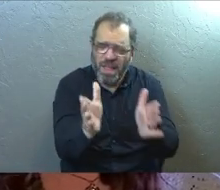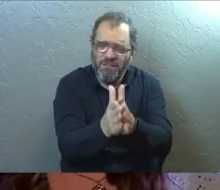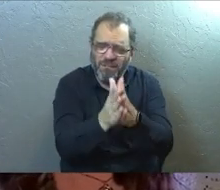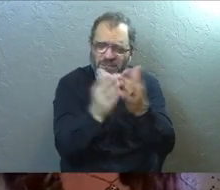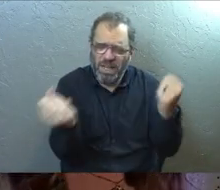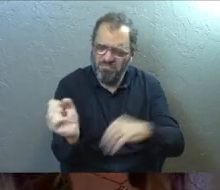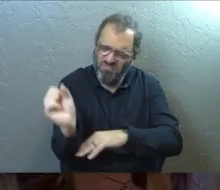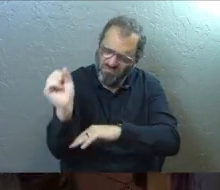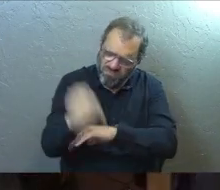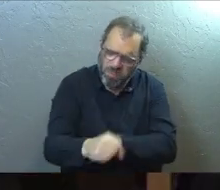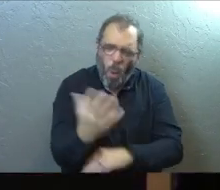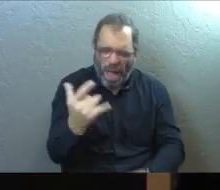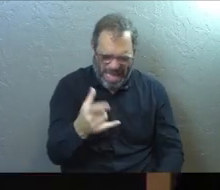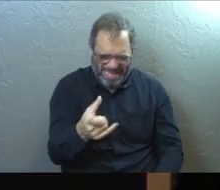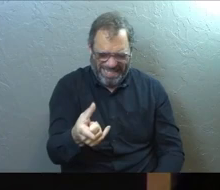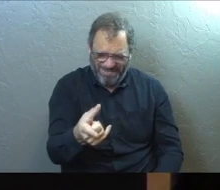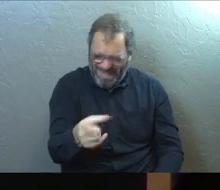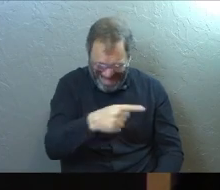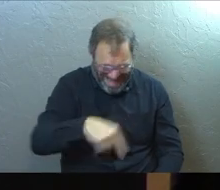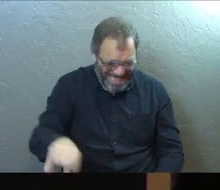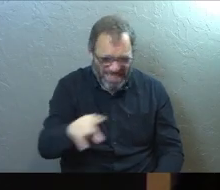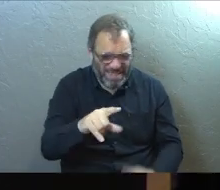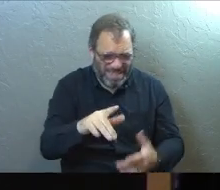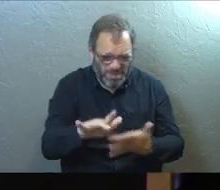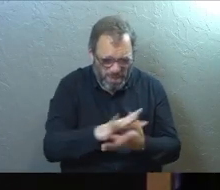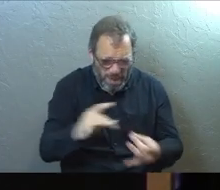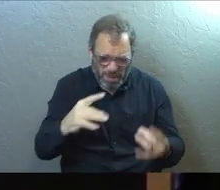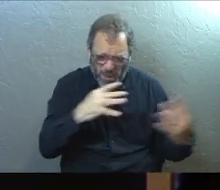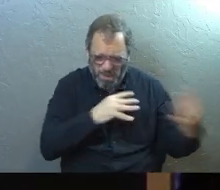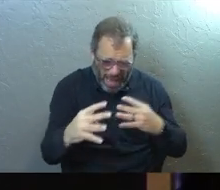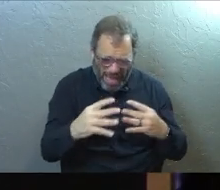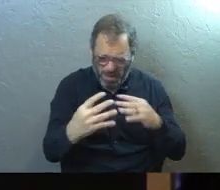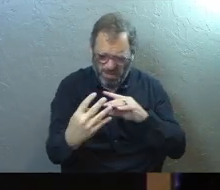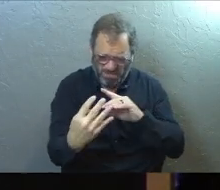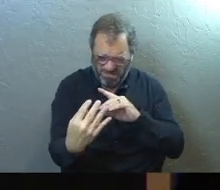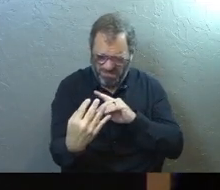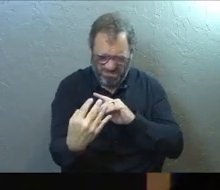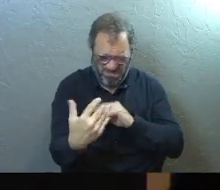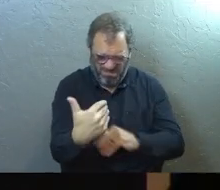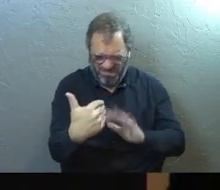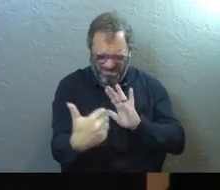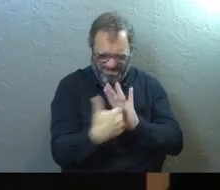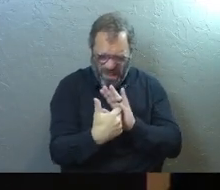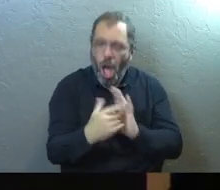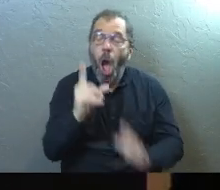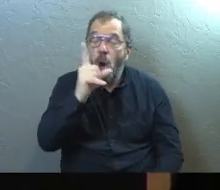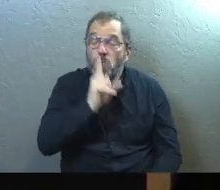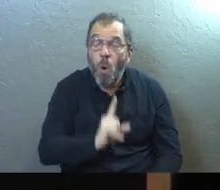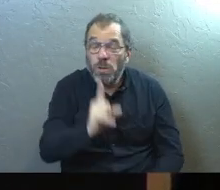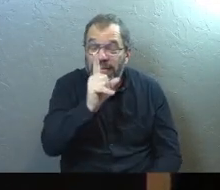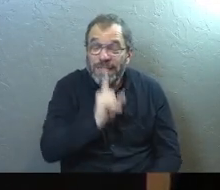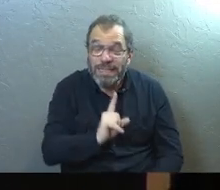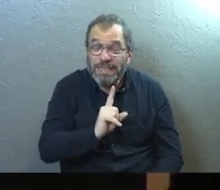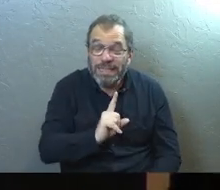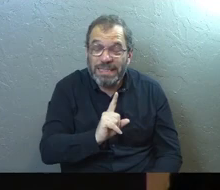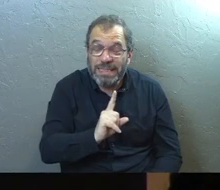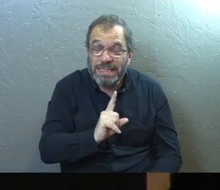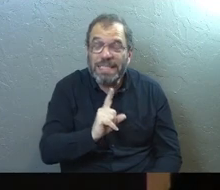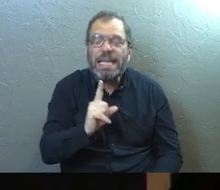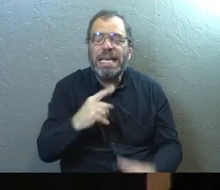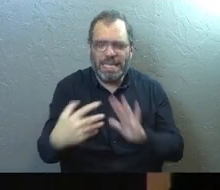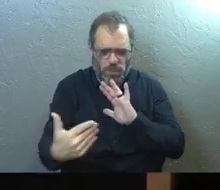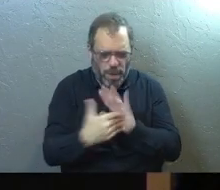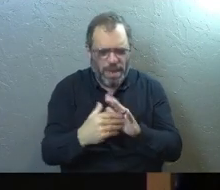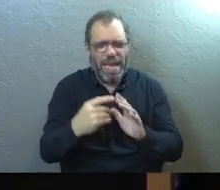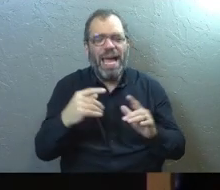them. Because these are real weapons pointed at our soul. Loneliness is a weapon pointed at my soul,